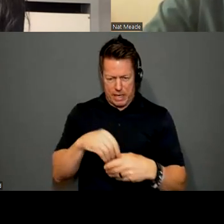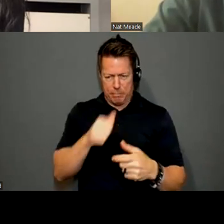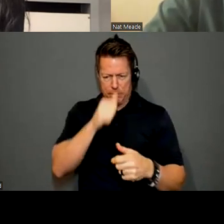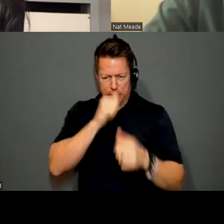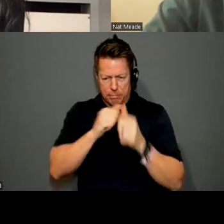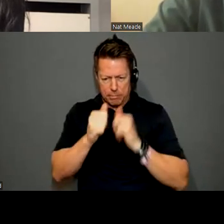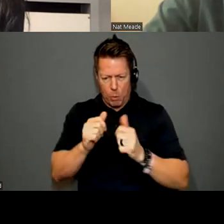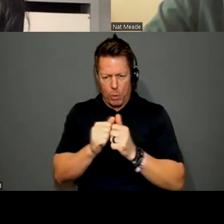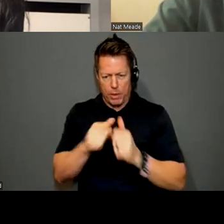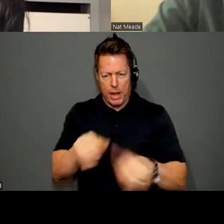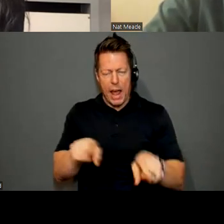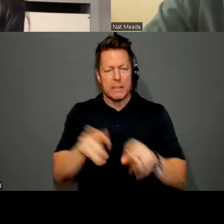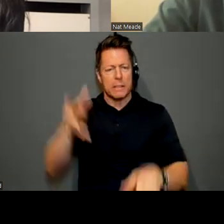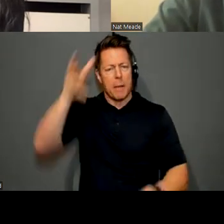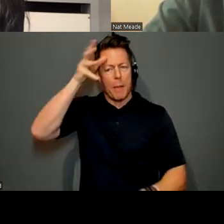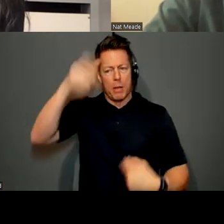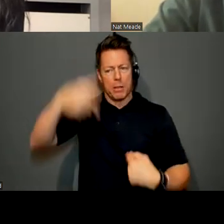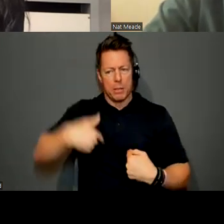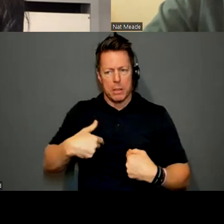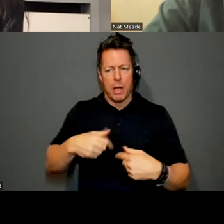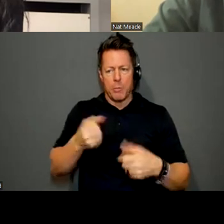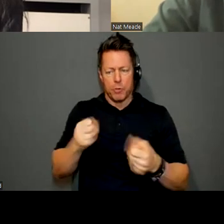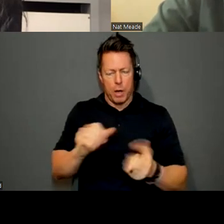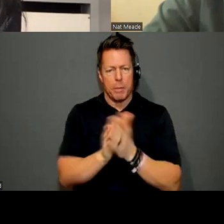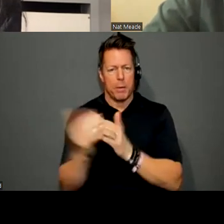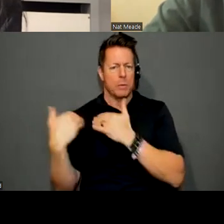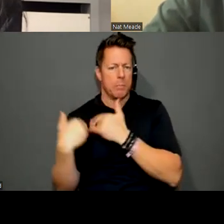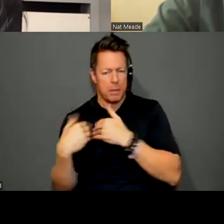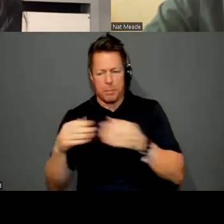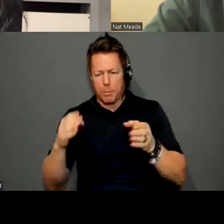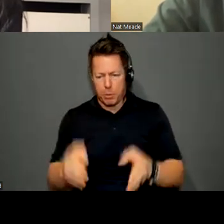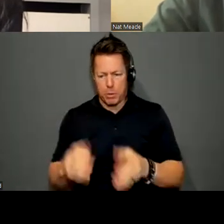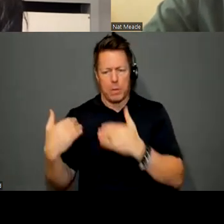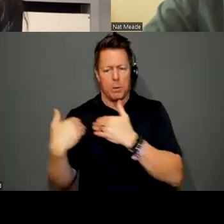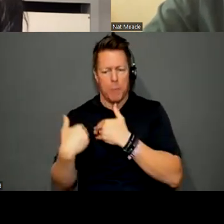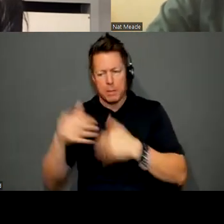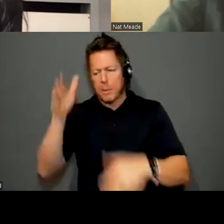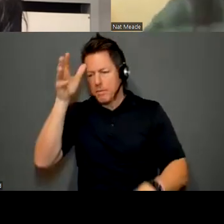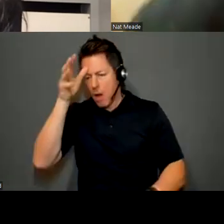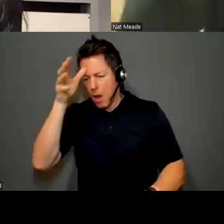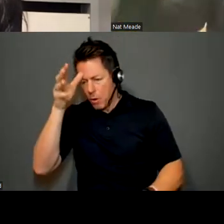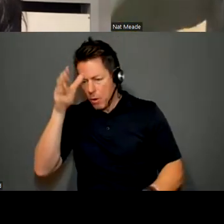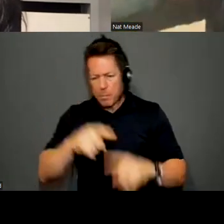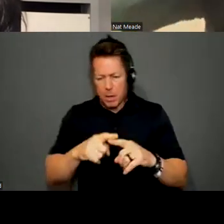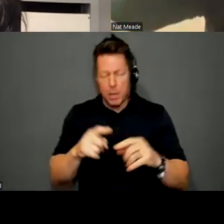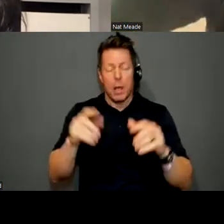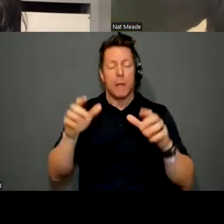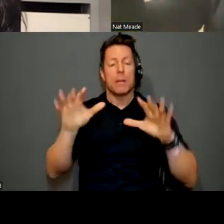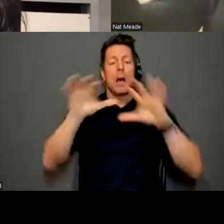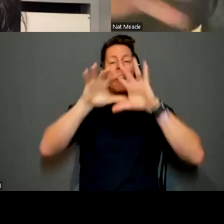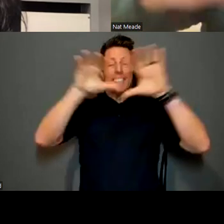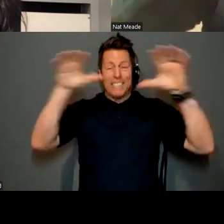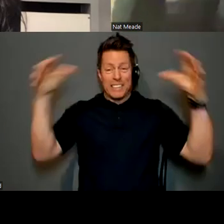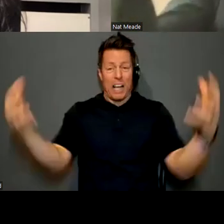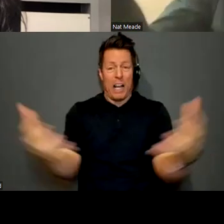like a, not a destructive person and a responsible person and a responsible father. And, but I think as a larger society, we're kind of dealing